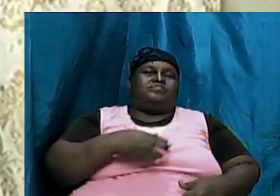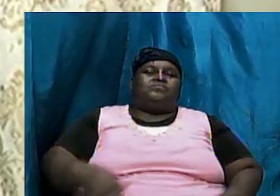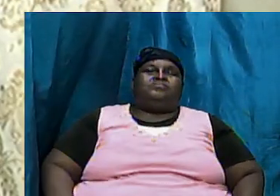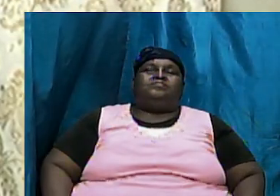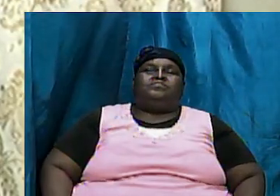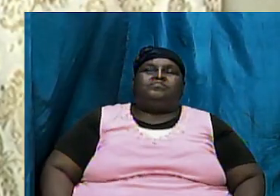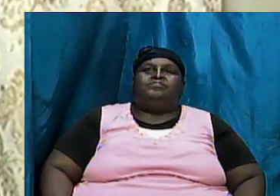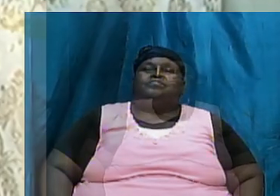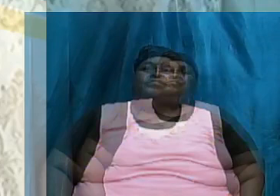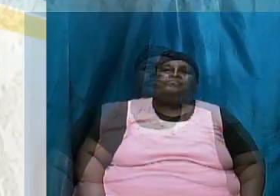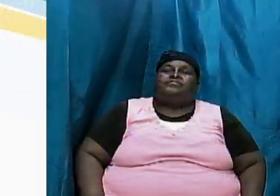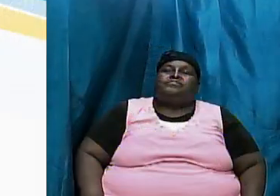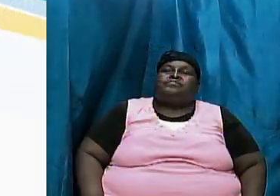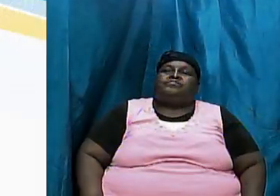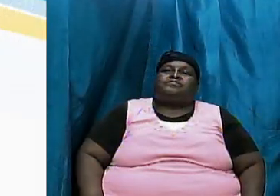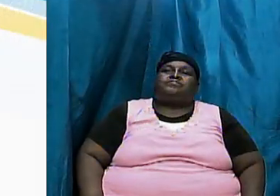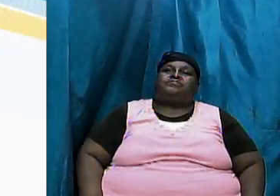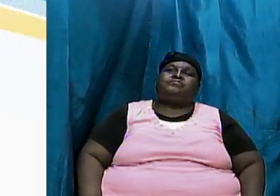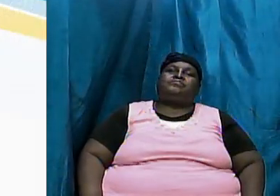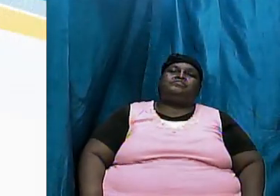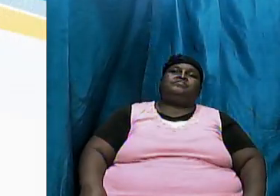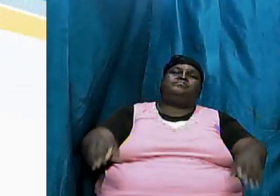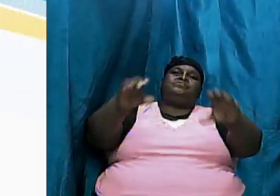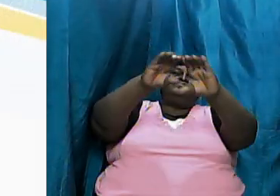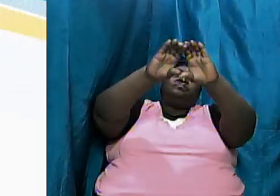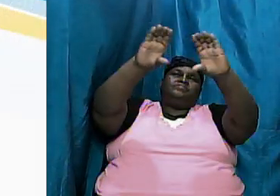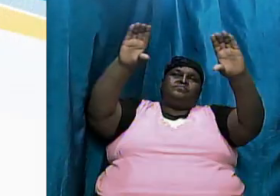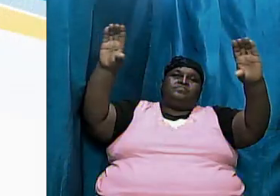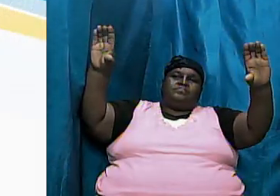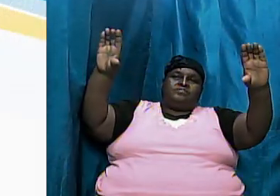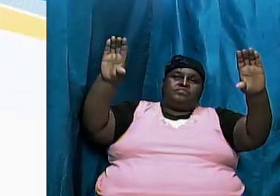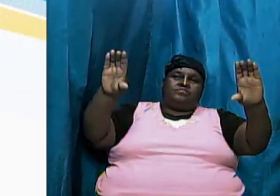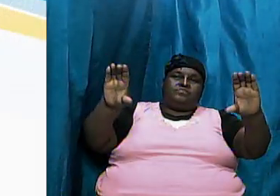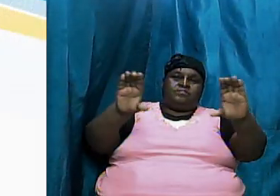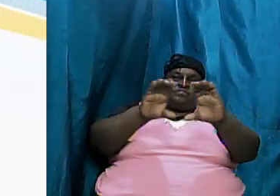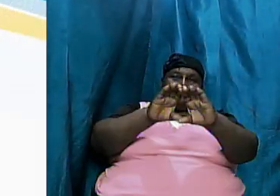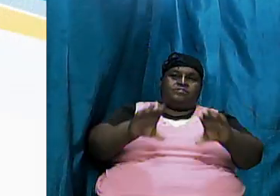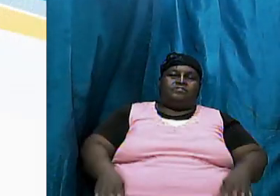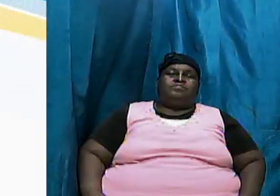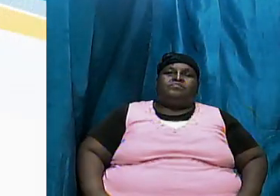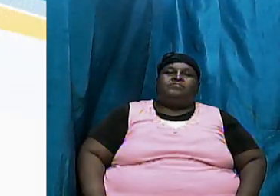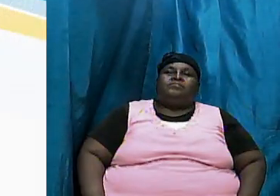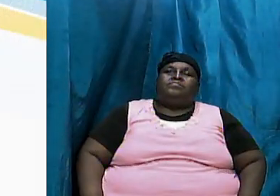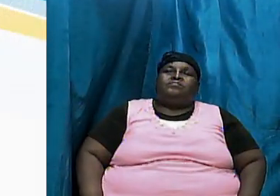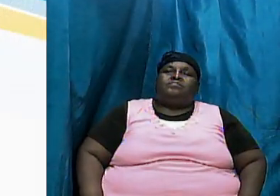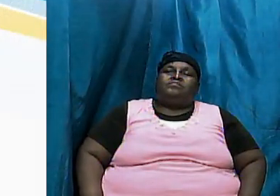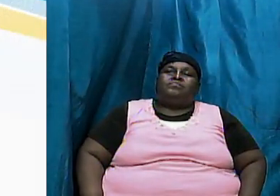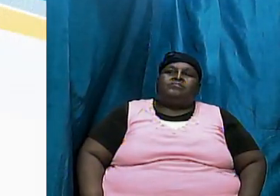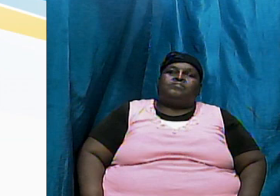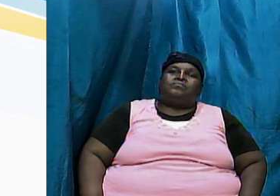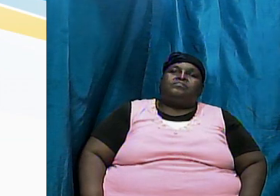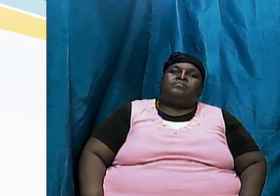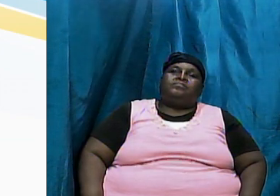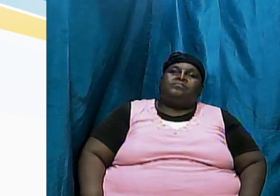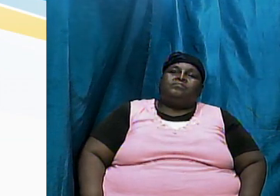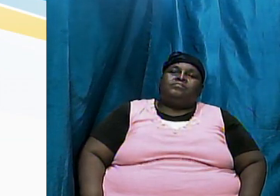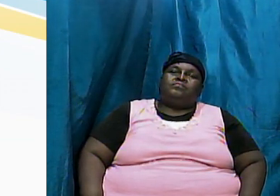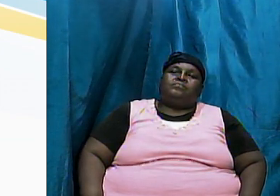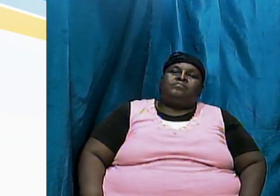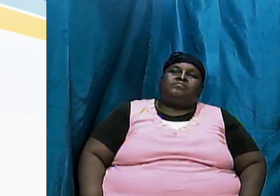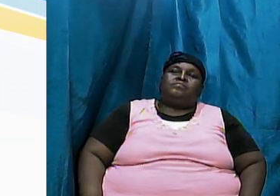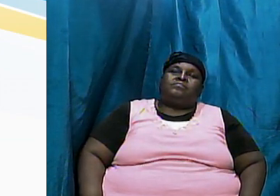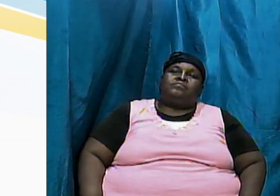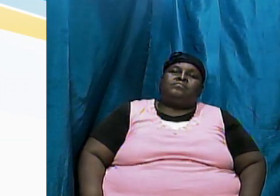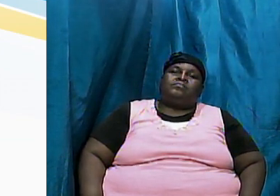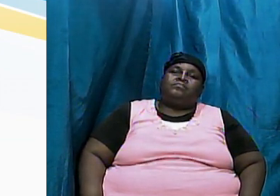going to the screen and take us through at this time the book of Genesis an